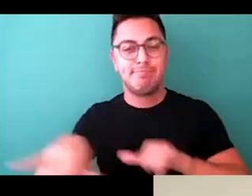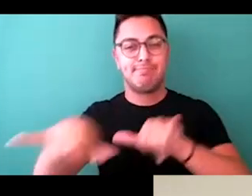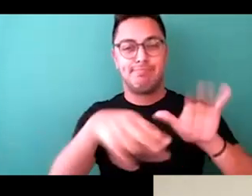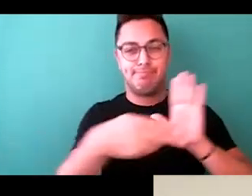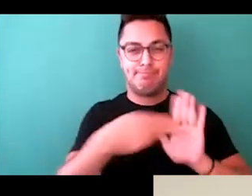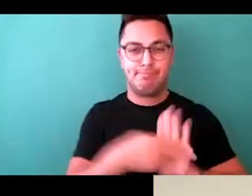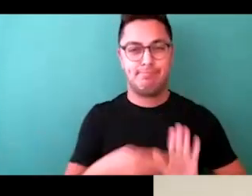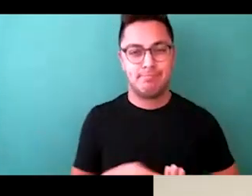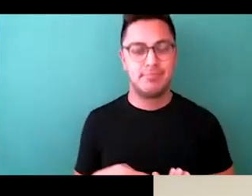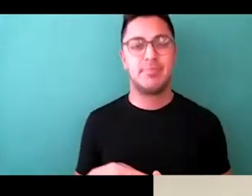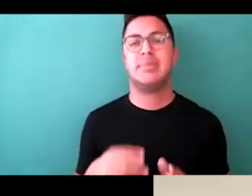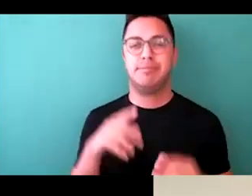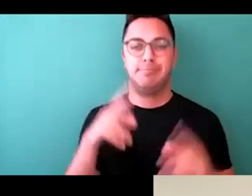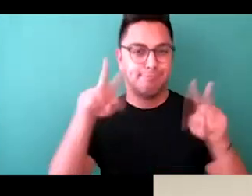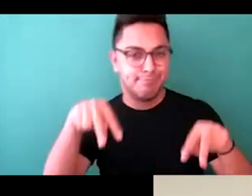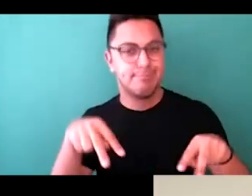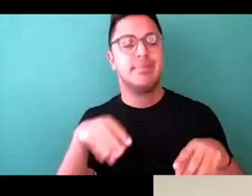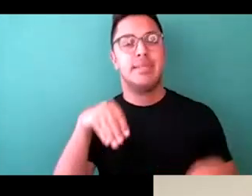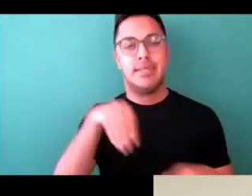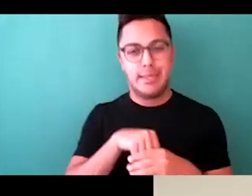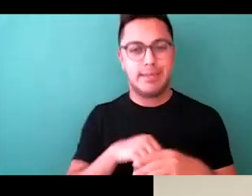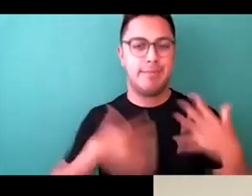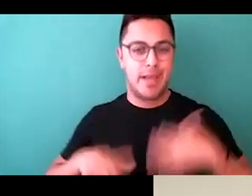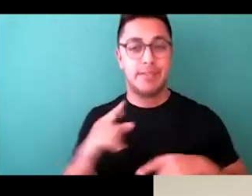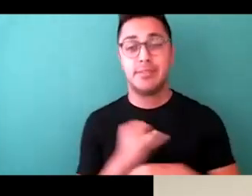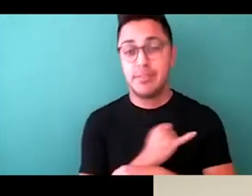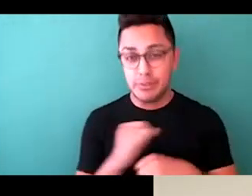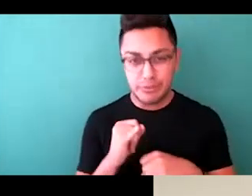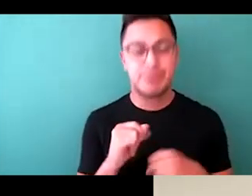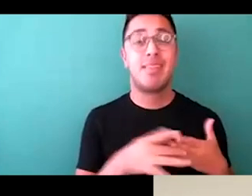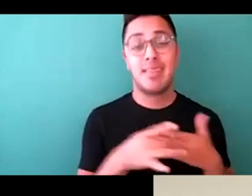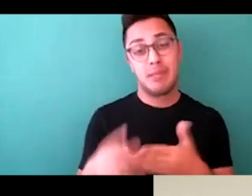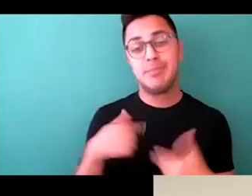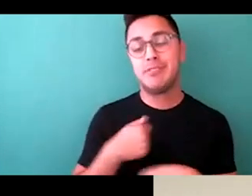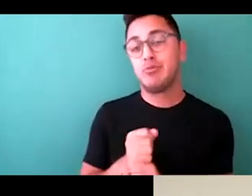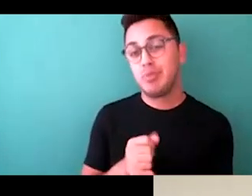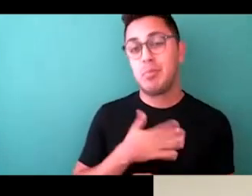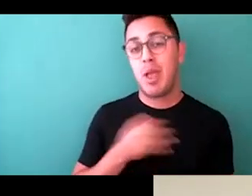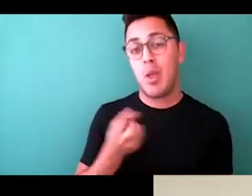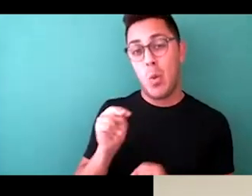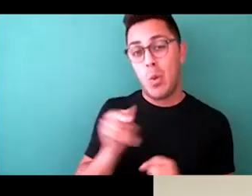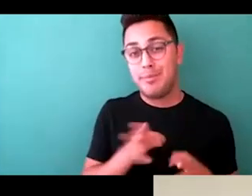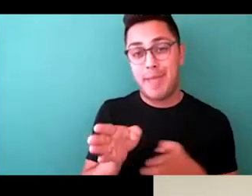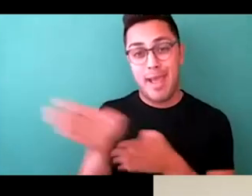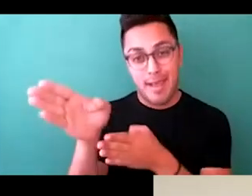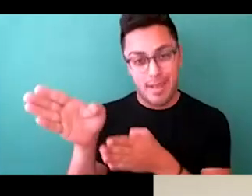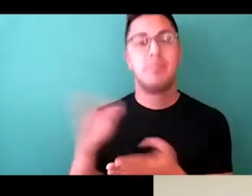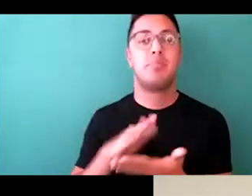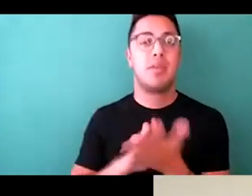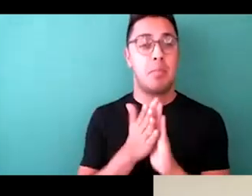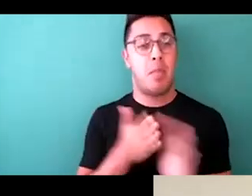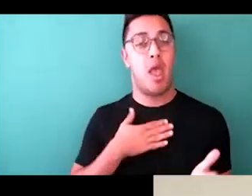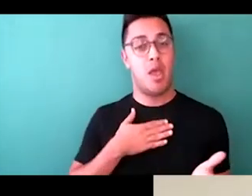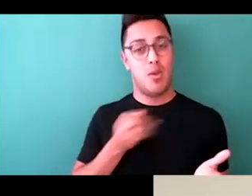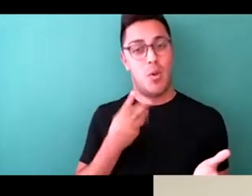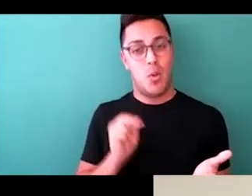industry for real diversity that led me to go on and create my own path of being my own publicist, my own